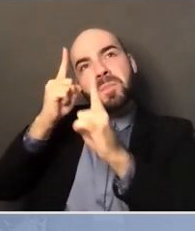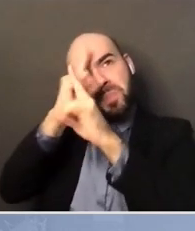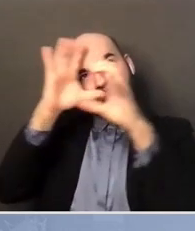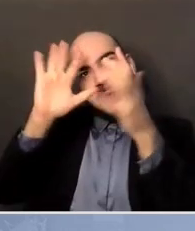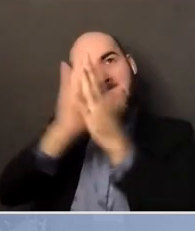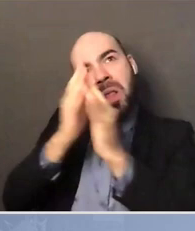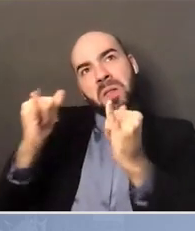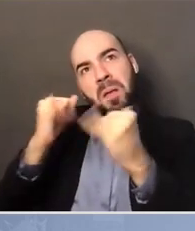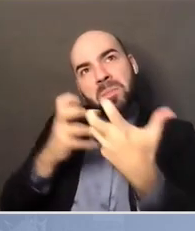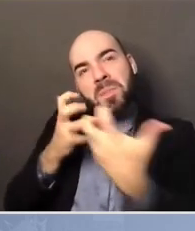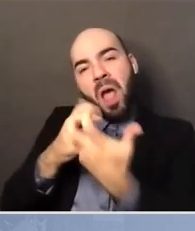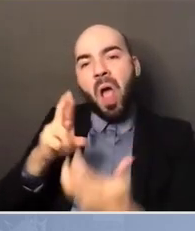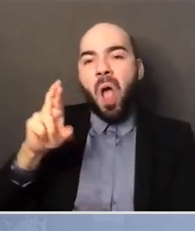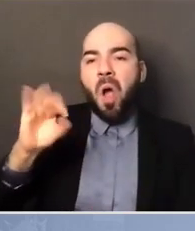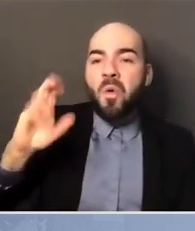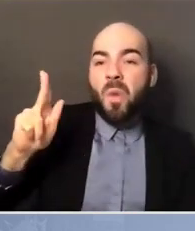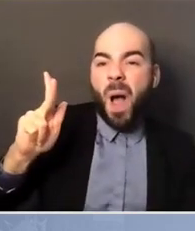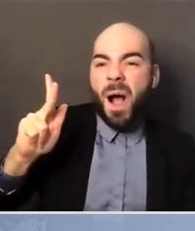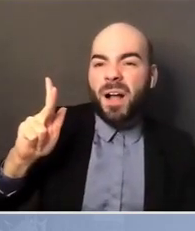Maybe if I shave my head.